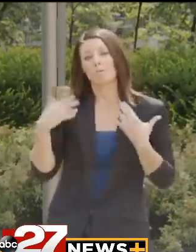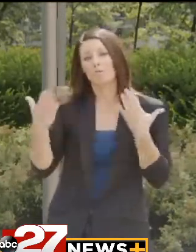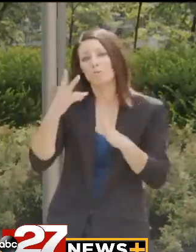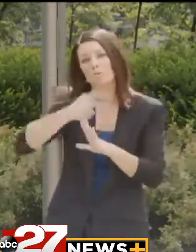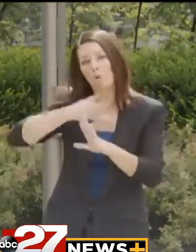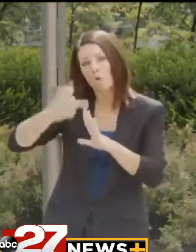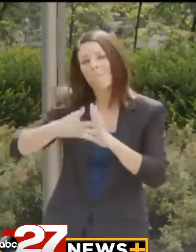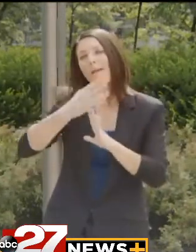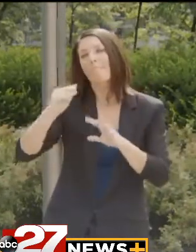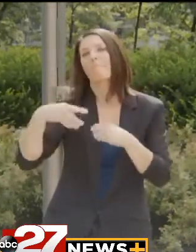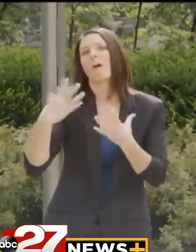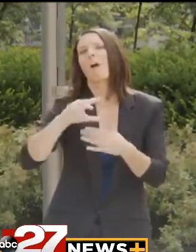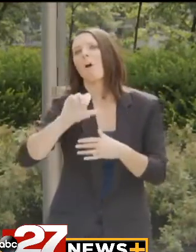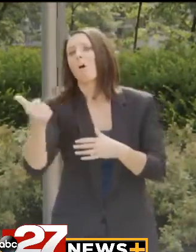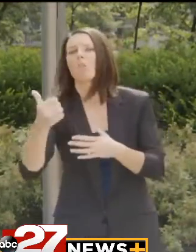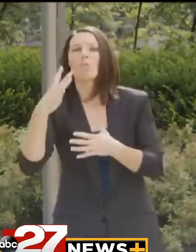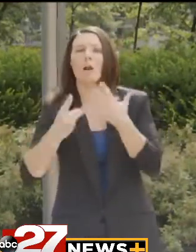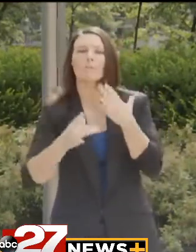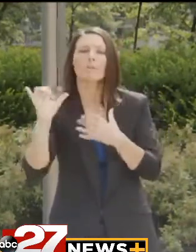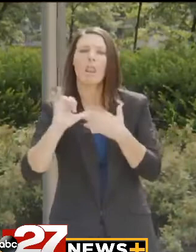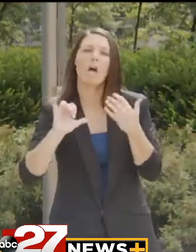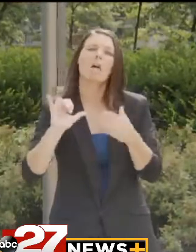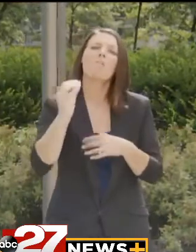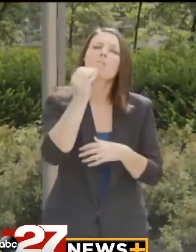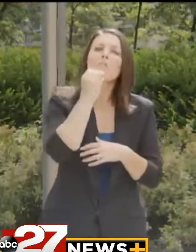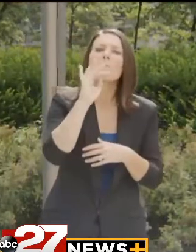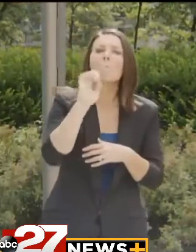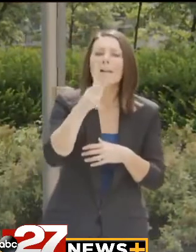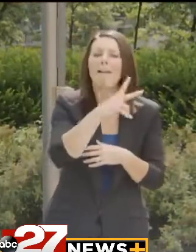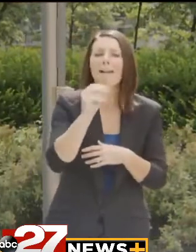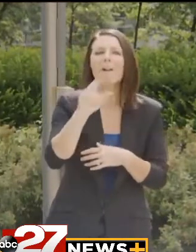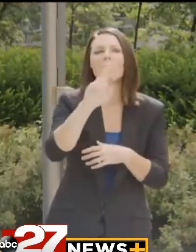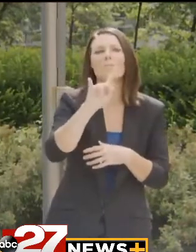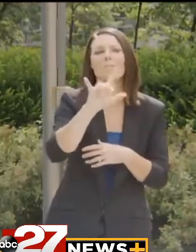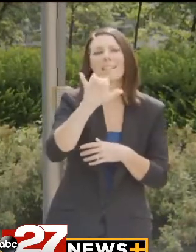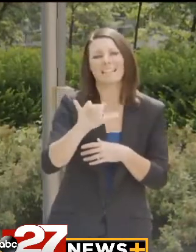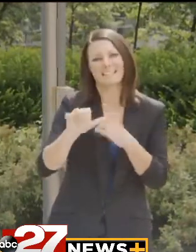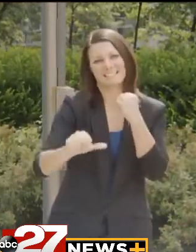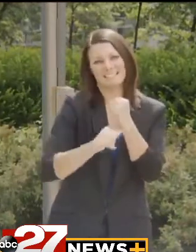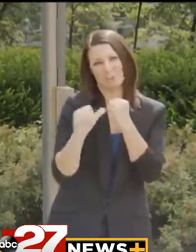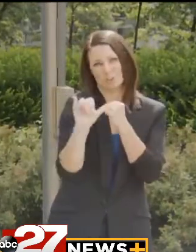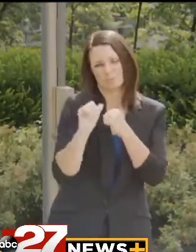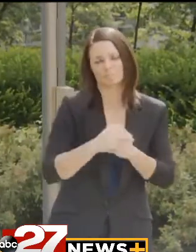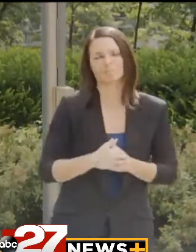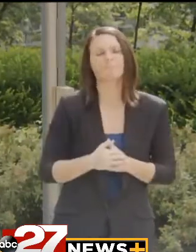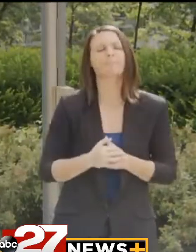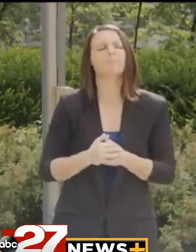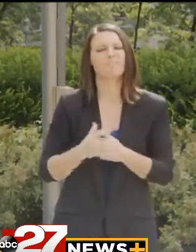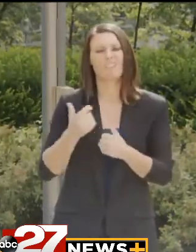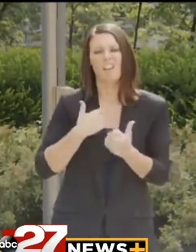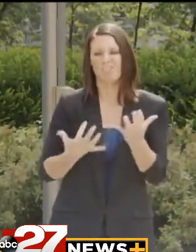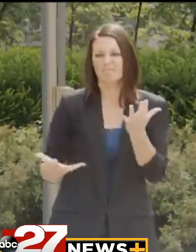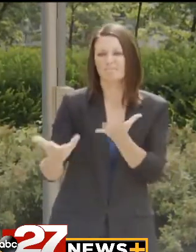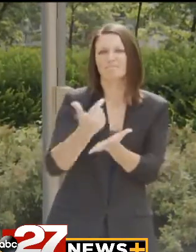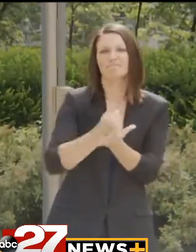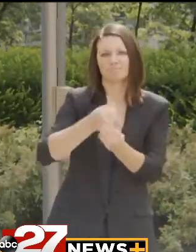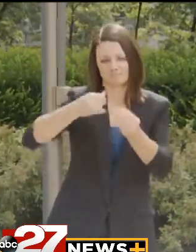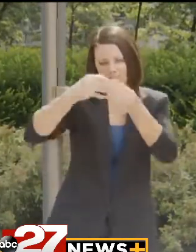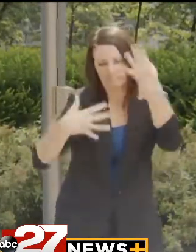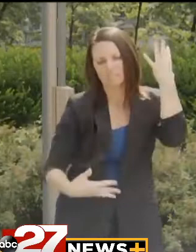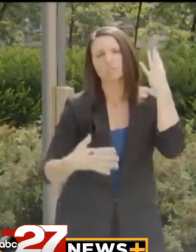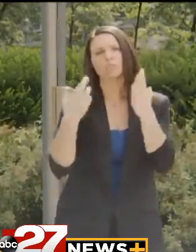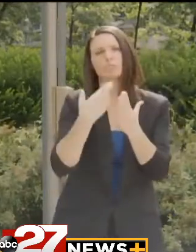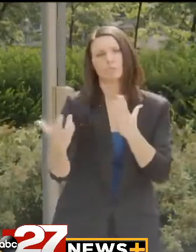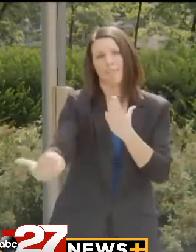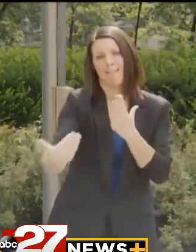other options like food banks and utility assistance. We've compiled a great list of